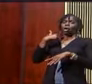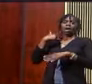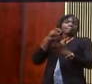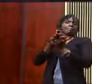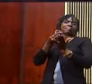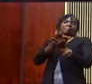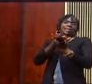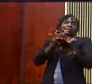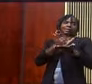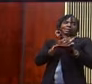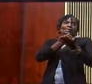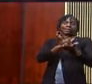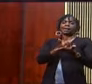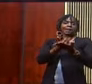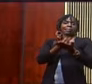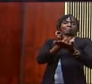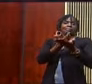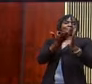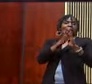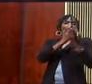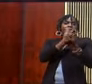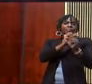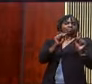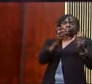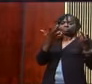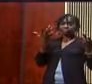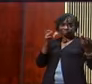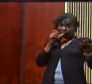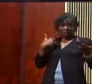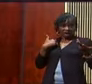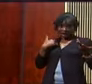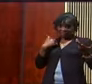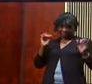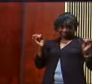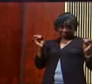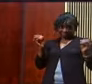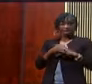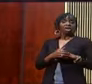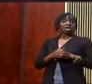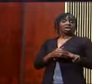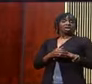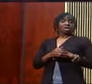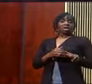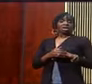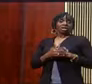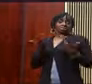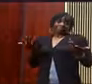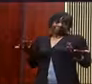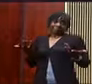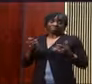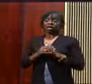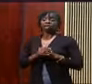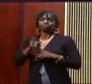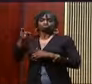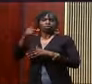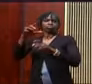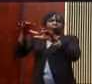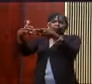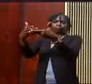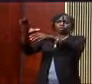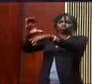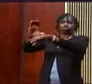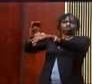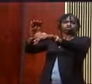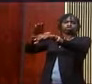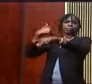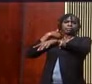plug in order to have Peter released because someone put a bug in the ear of